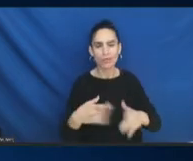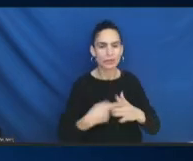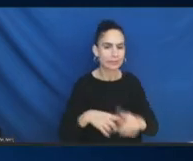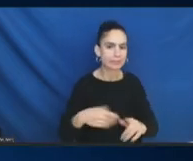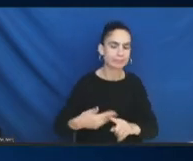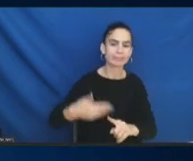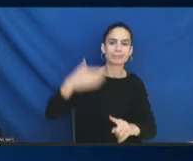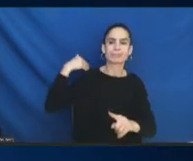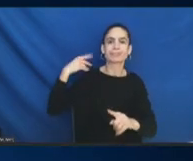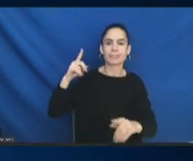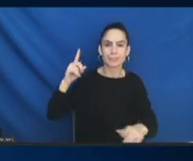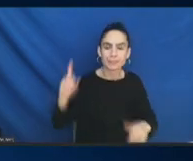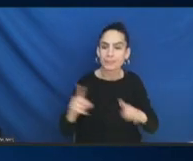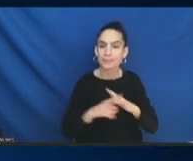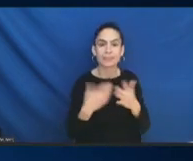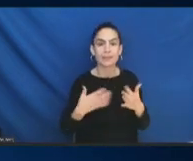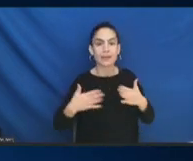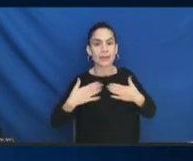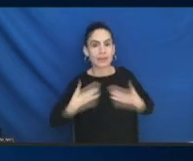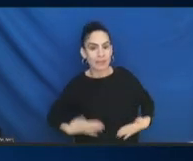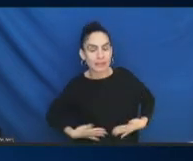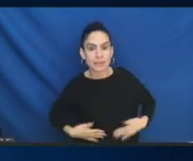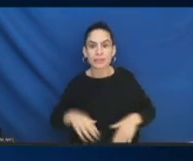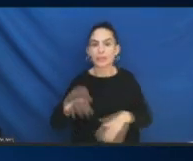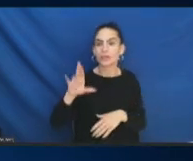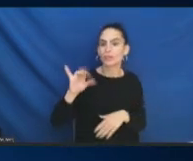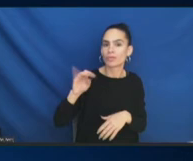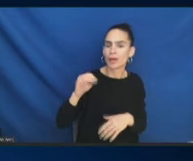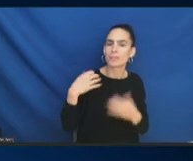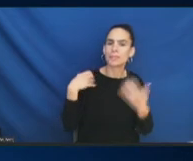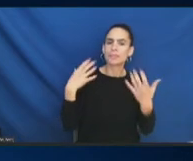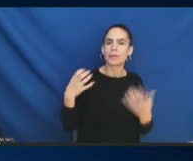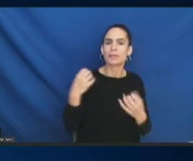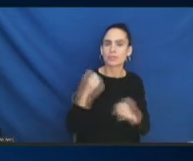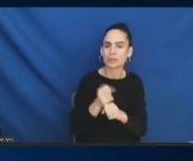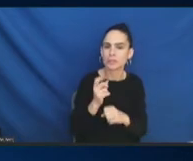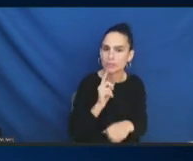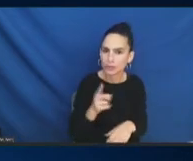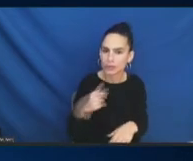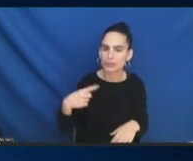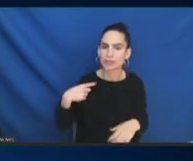crimes. I want to make sure that's on our radar as we're, as we're pursuing that issue.